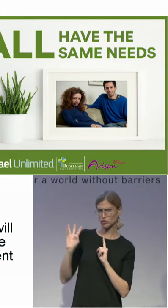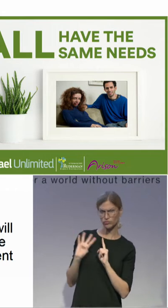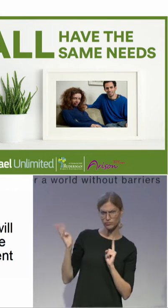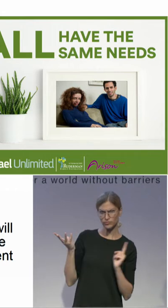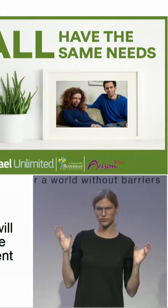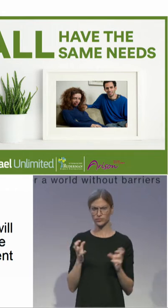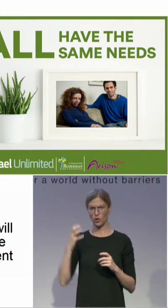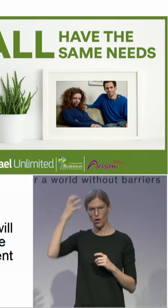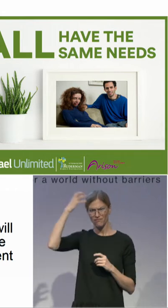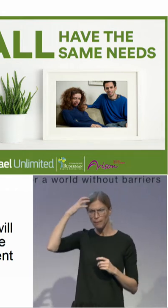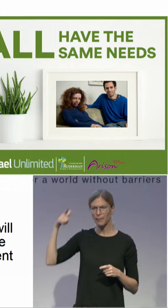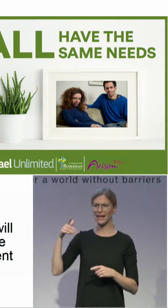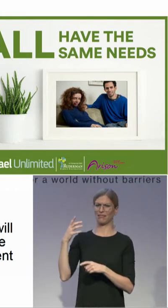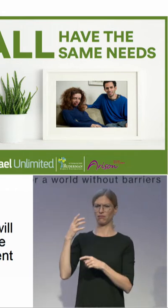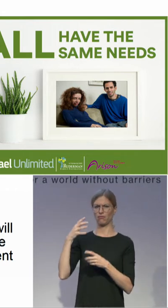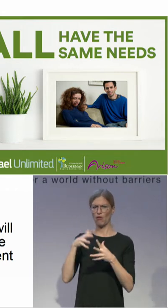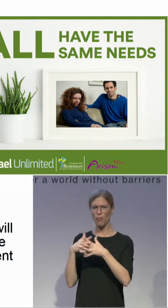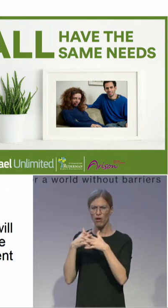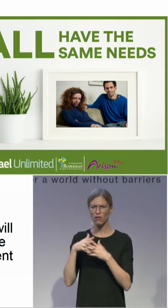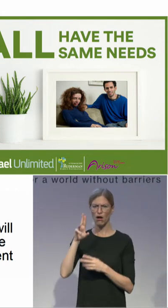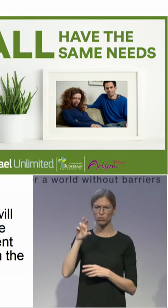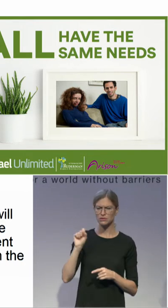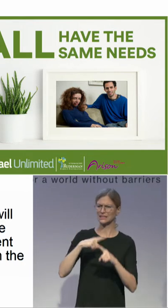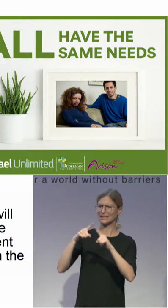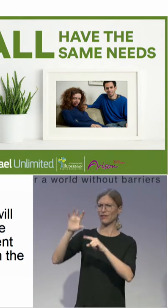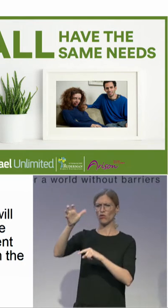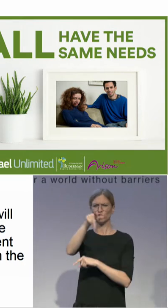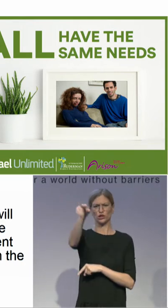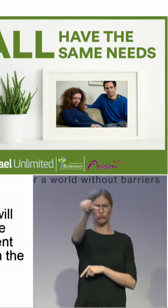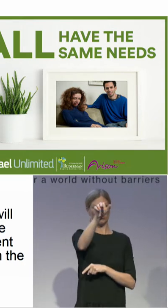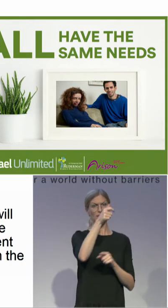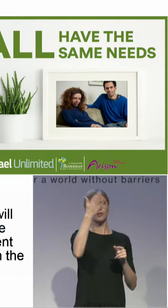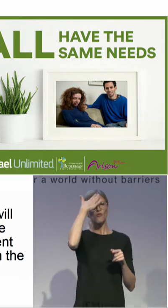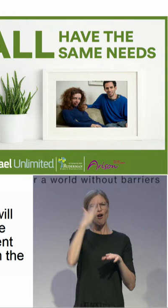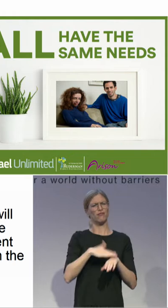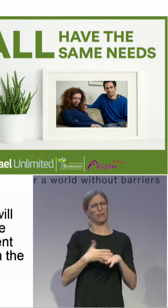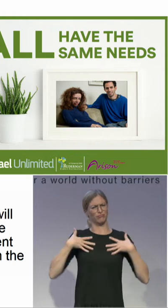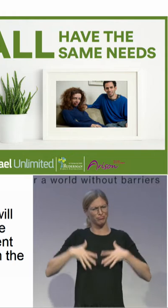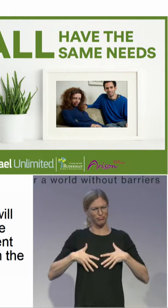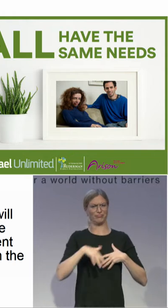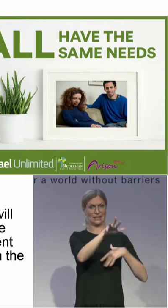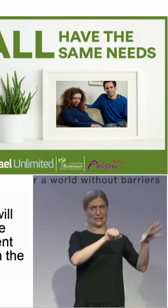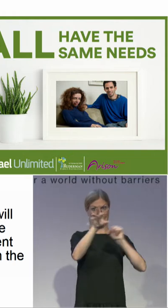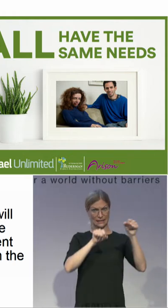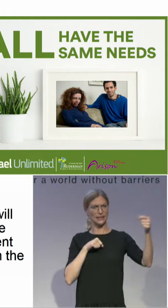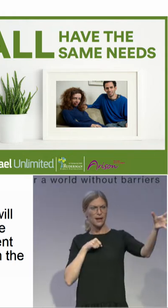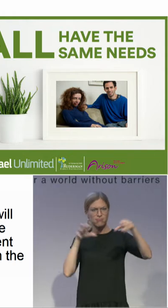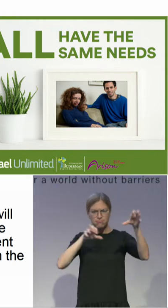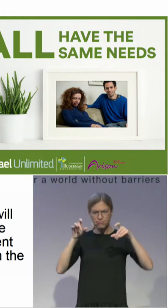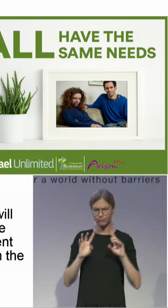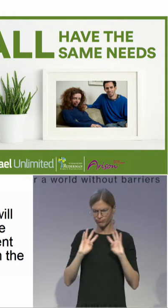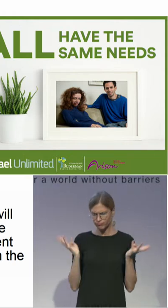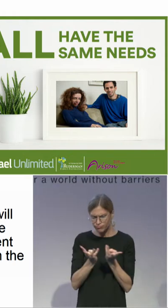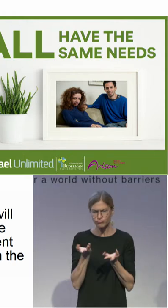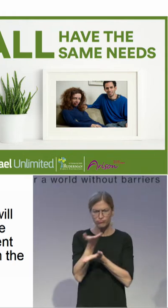and from the, she was back there in the federal government. And we told them, look, we are not the only